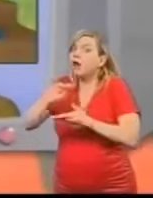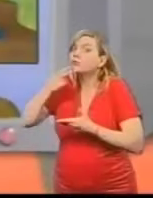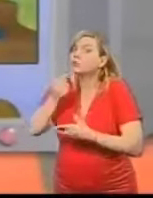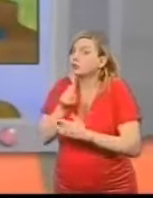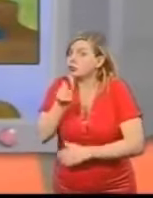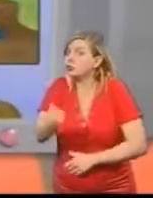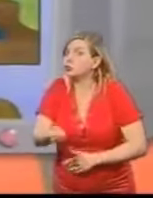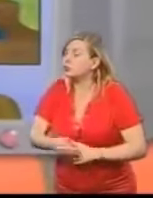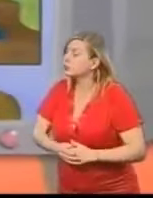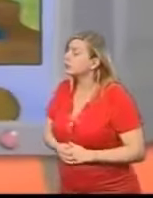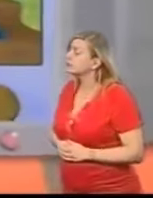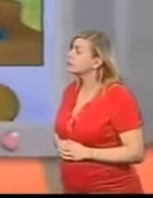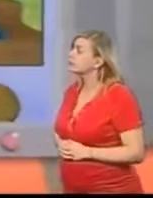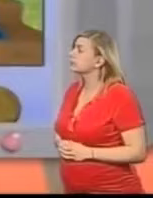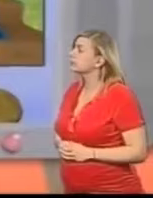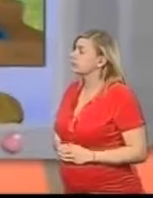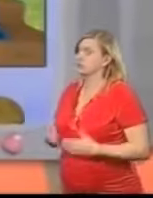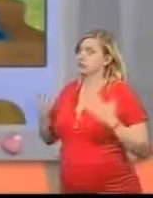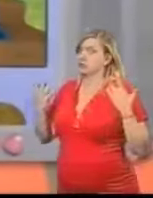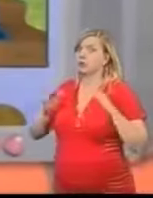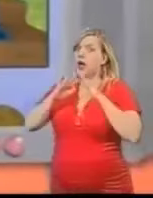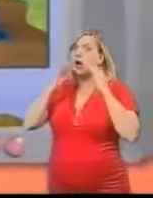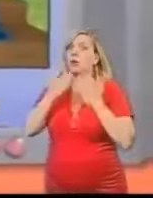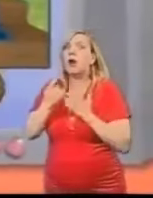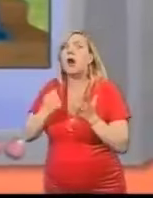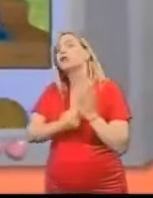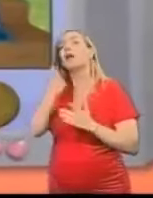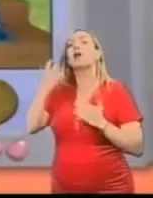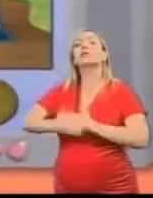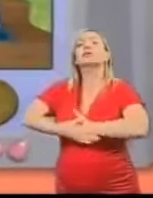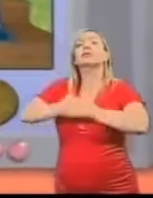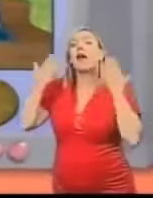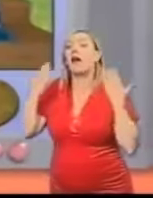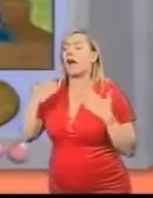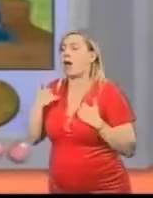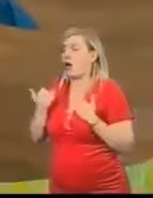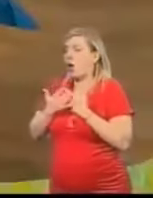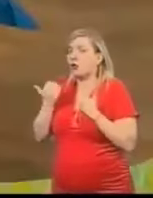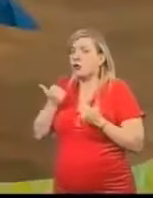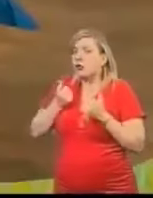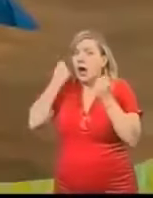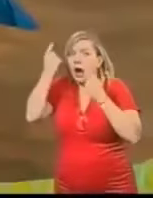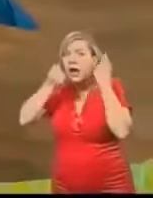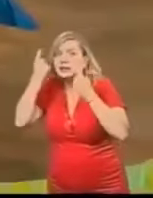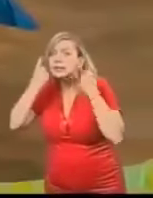Today is world record day And we've got lots of wild ideas coming in for winning the first prize